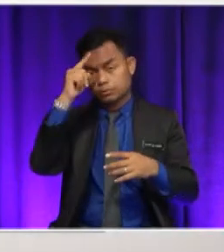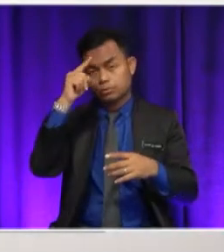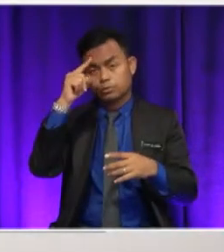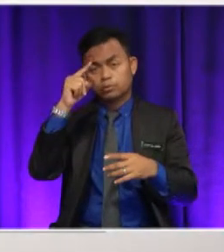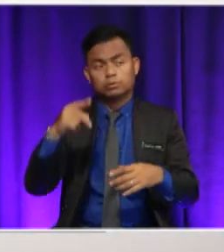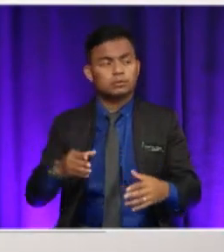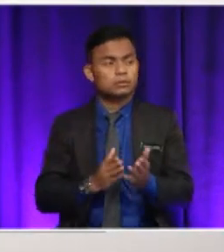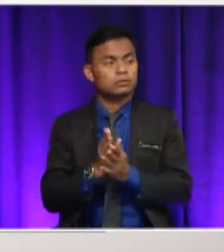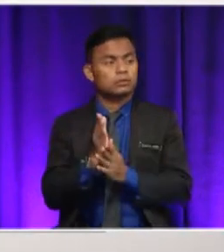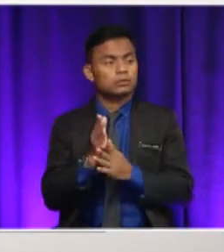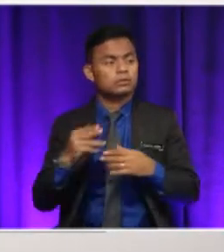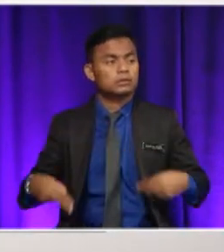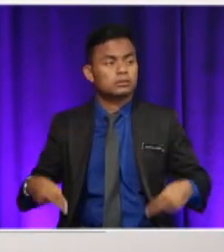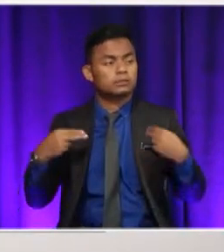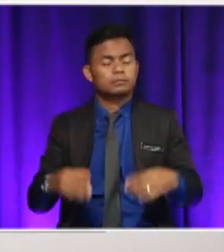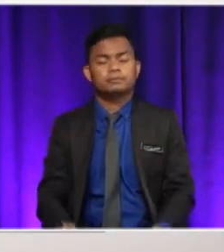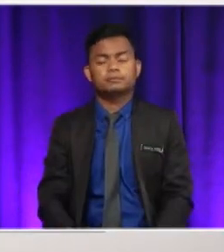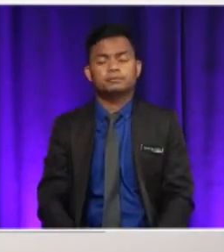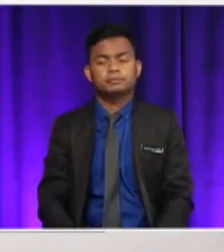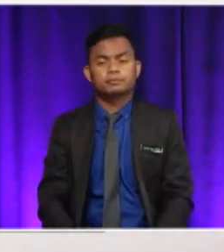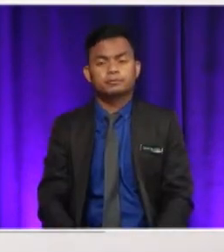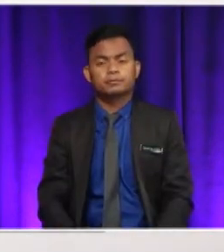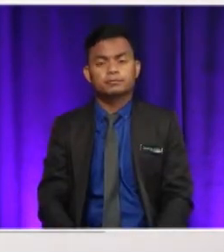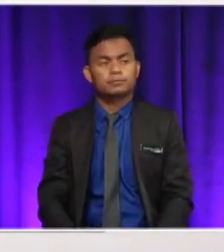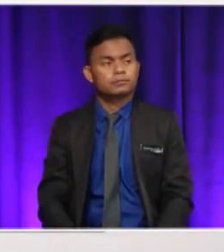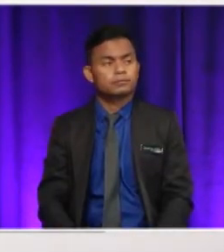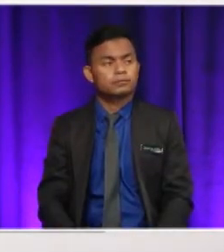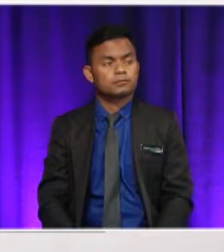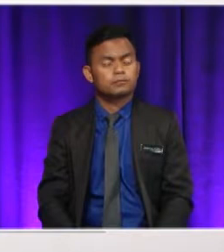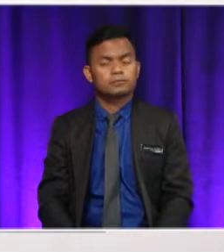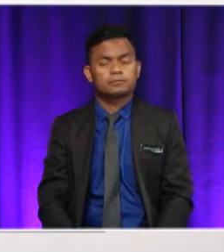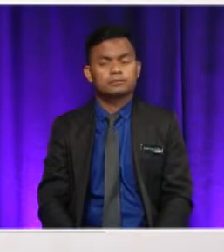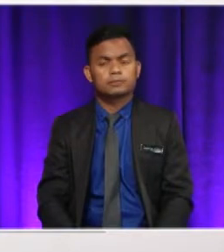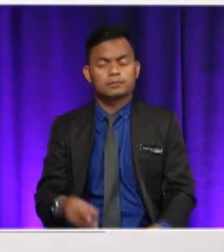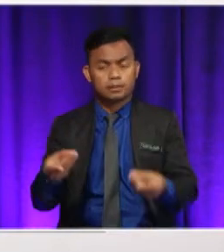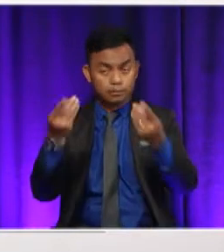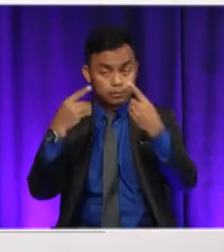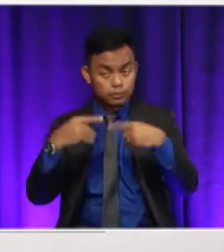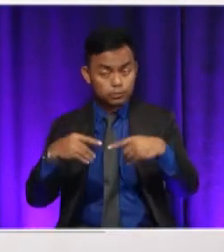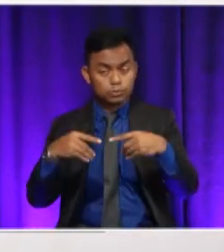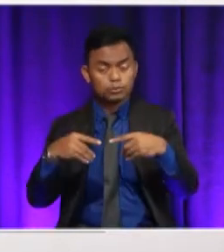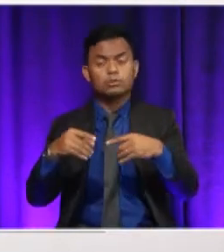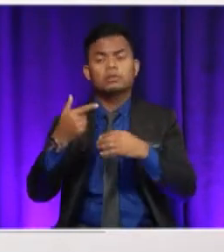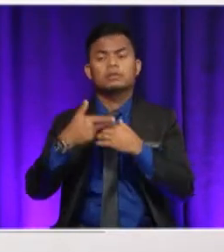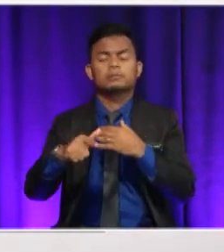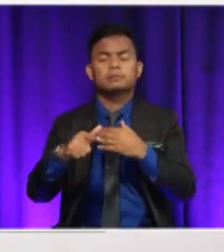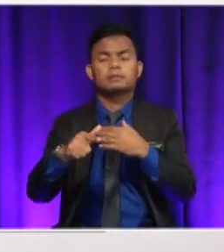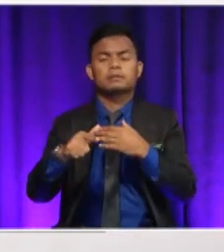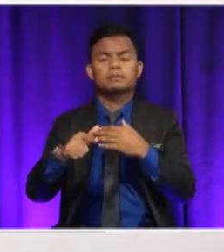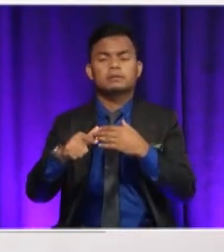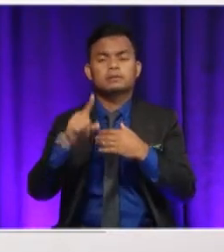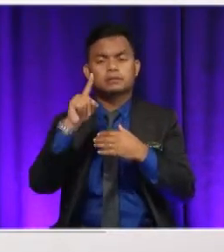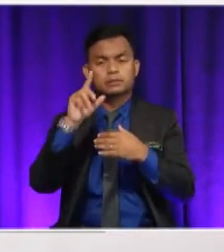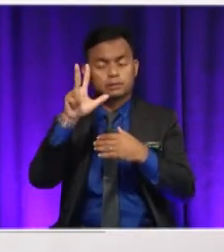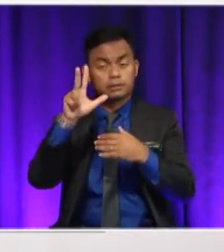In April 2008, Staford set off with another tracker who returned home after three months. Staford continued and